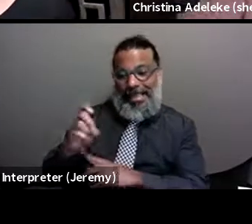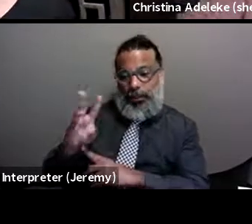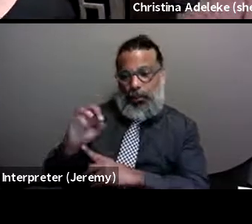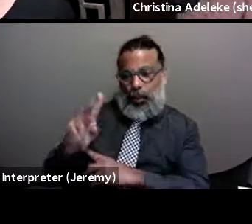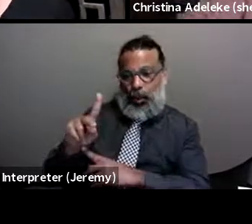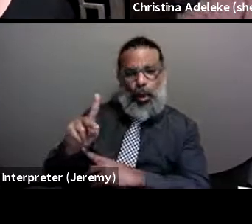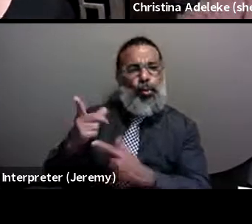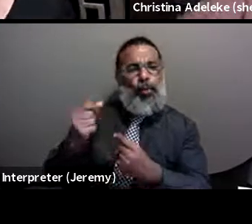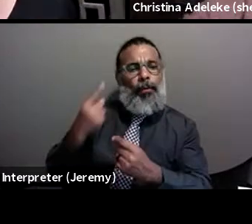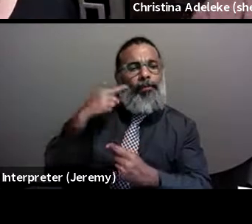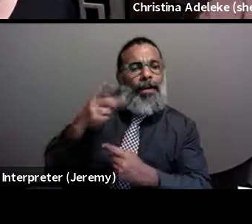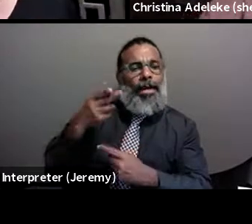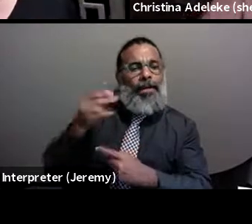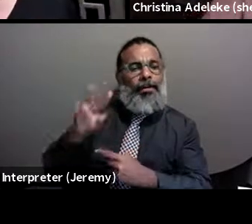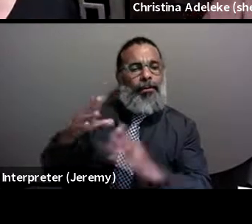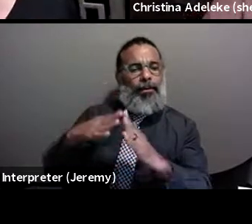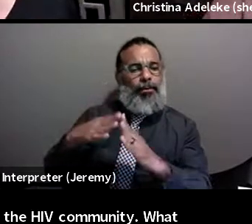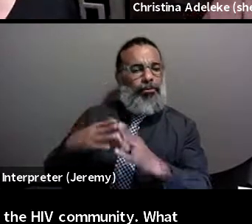thoughts?